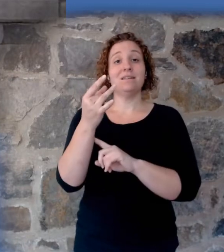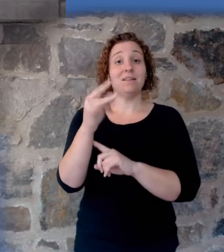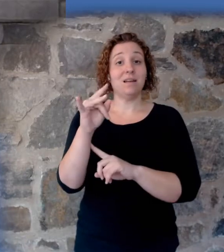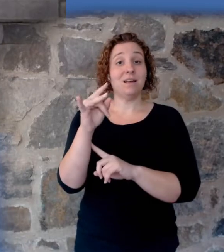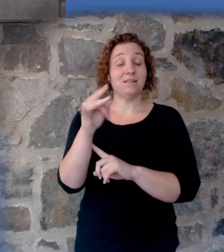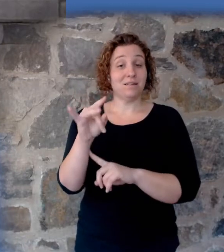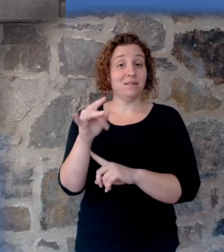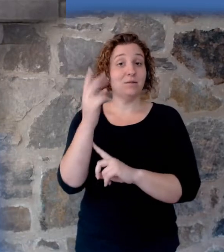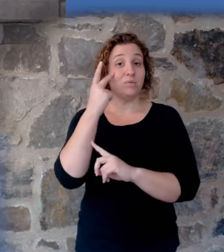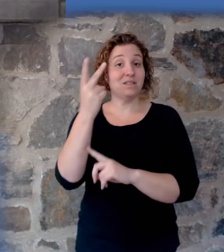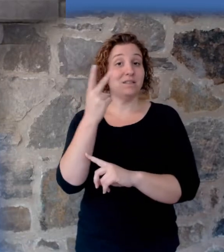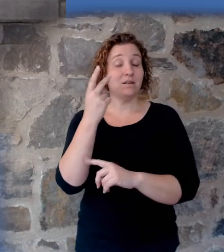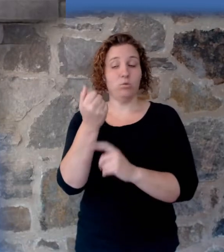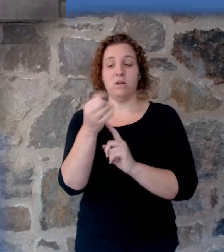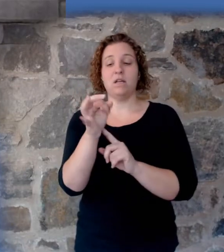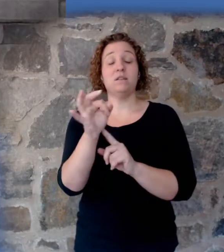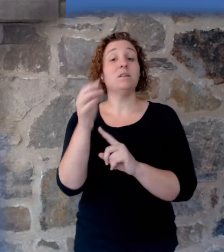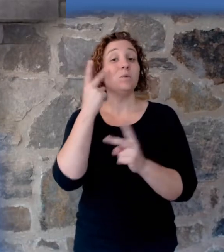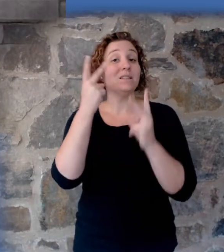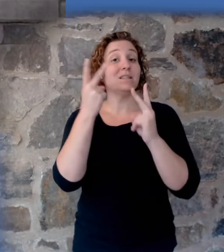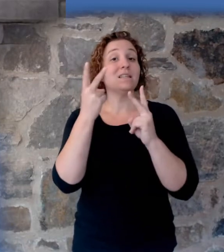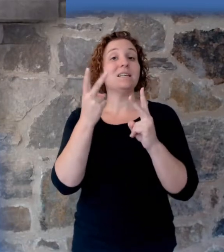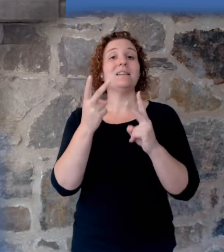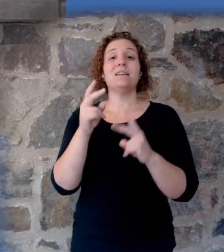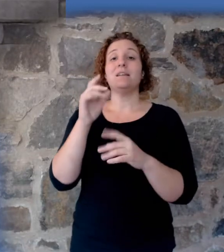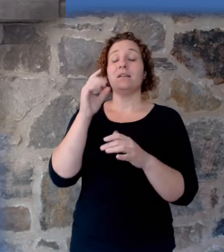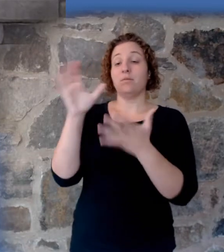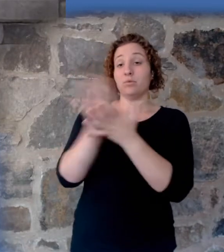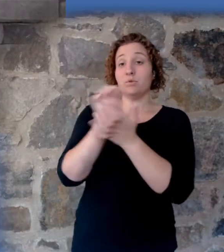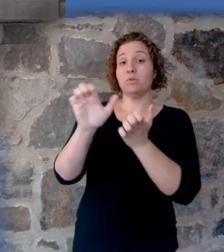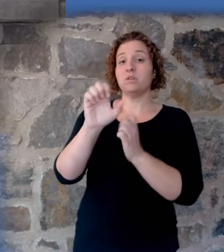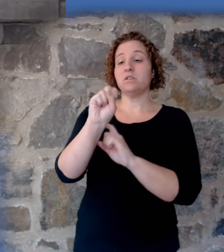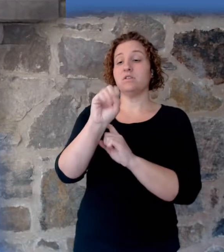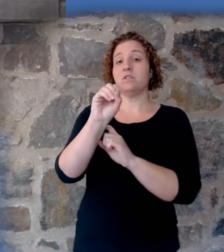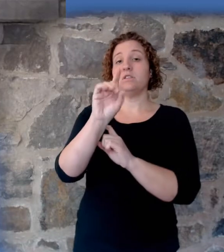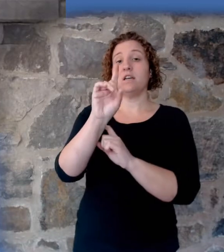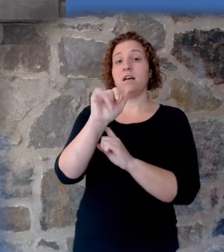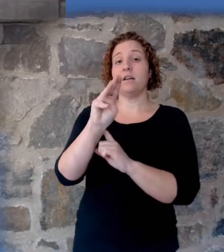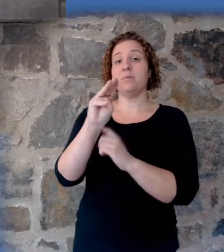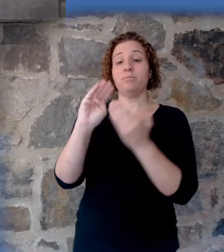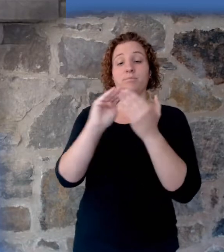Abraham interceding before the capital L-O-R-D, Yahweh himself.